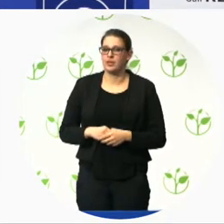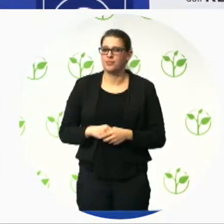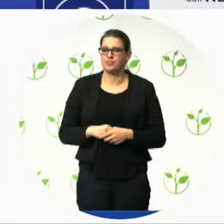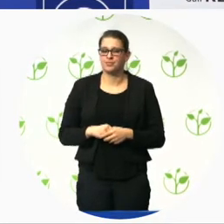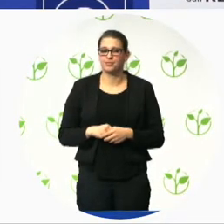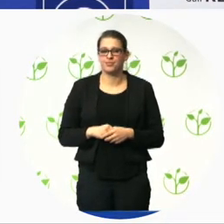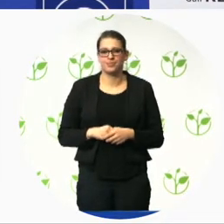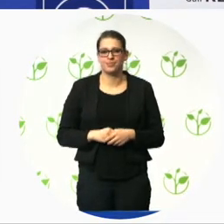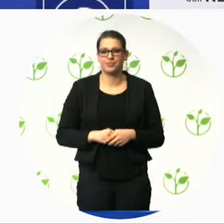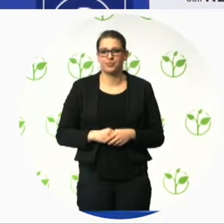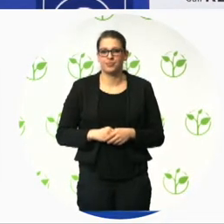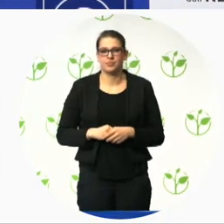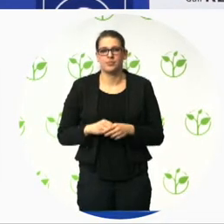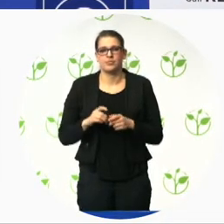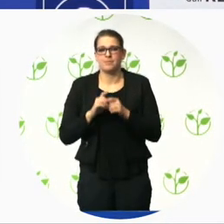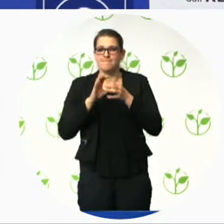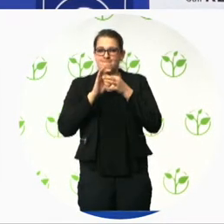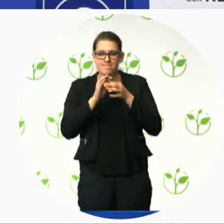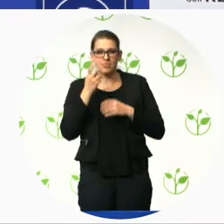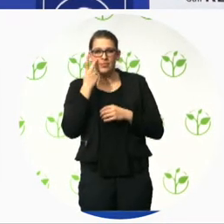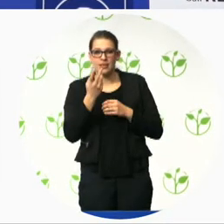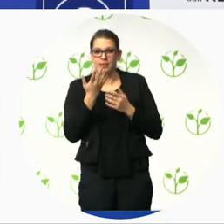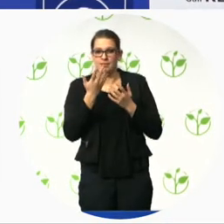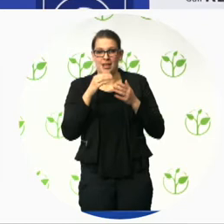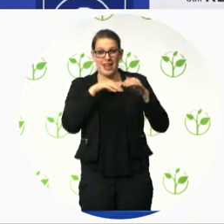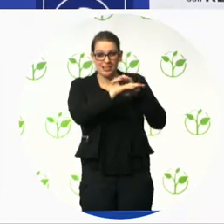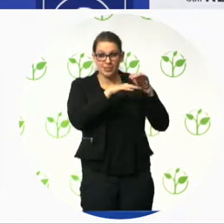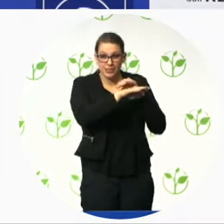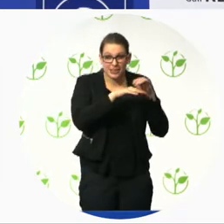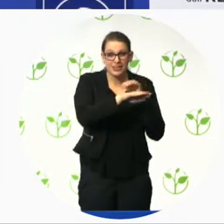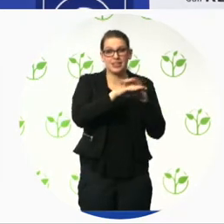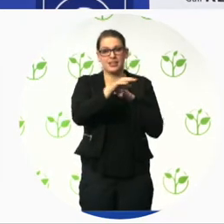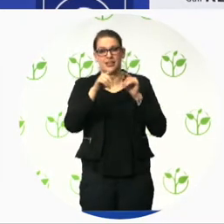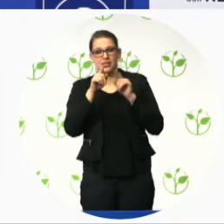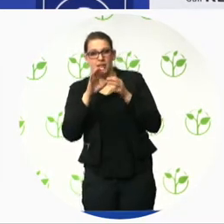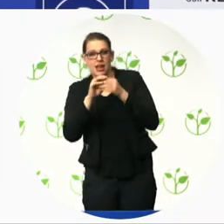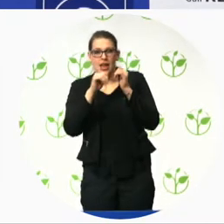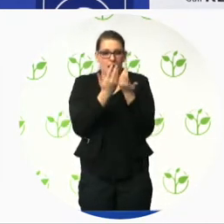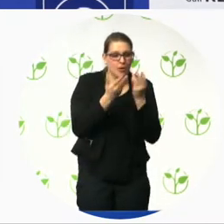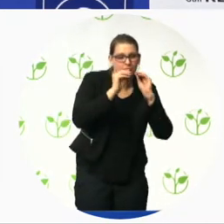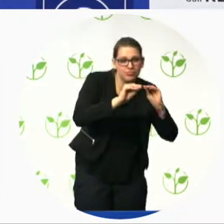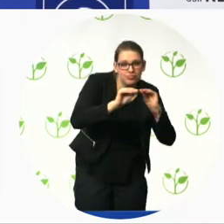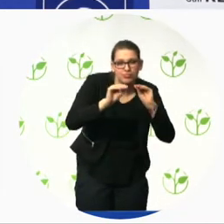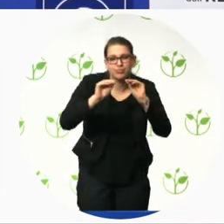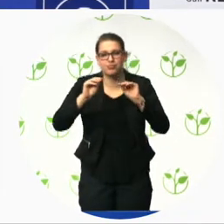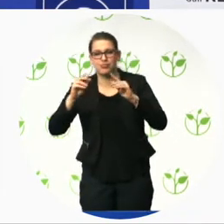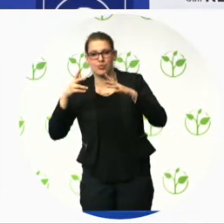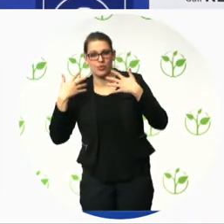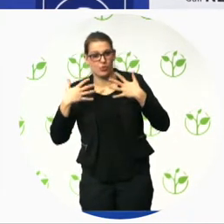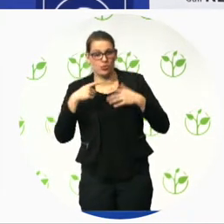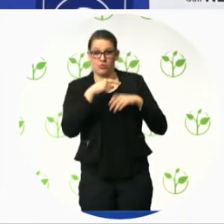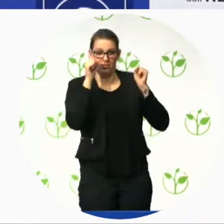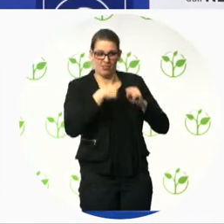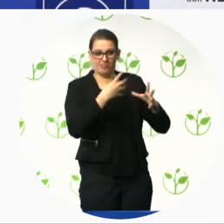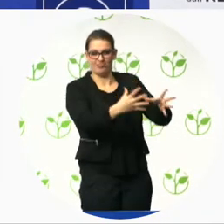same time training and having remedial actions is really something that we can all take back home for our own